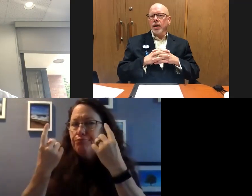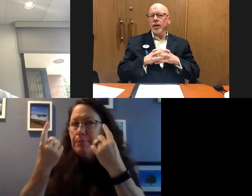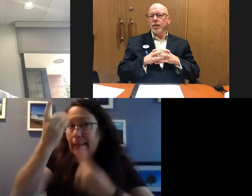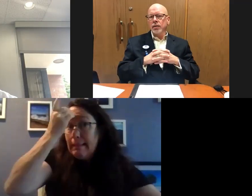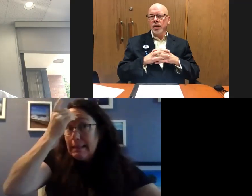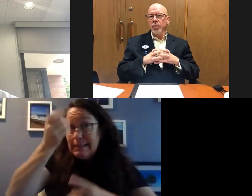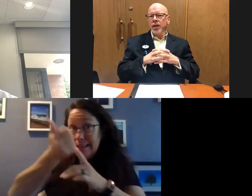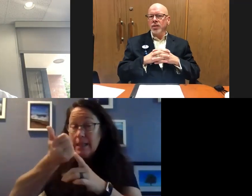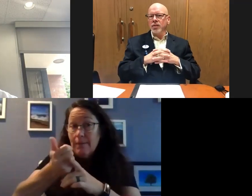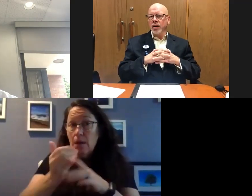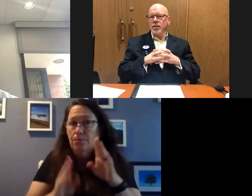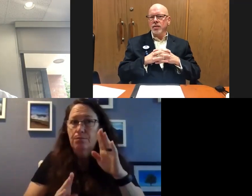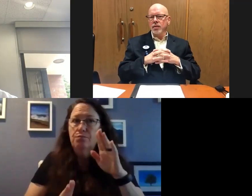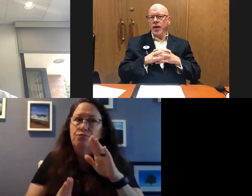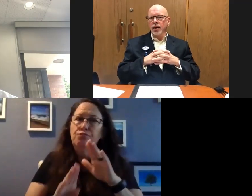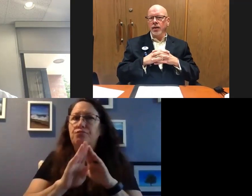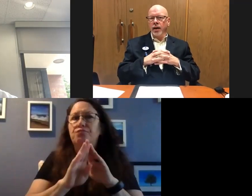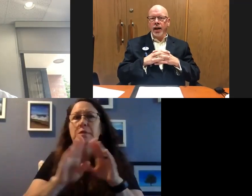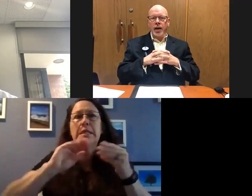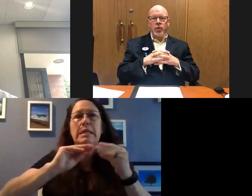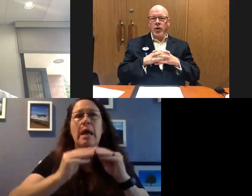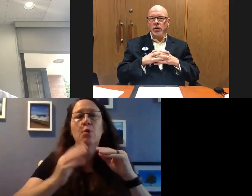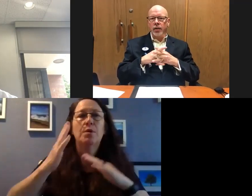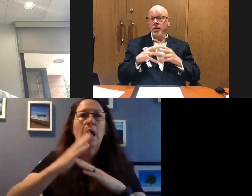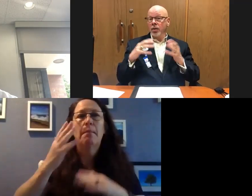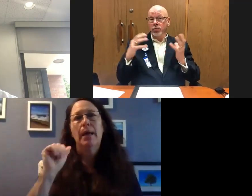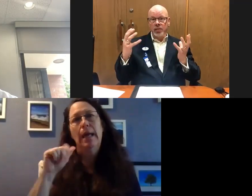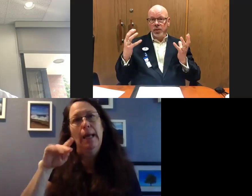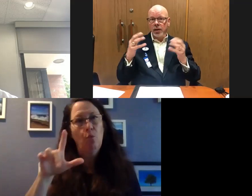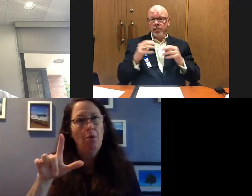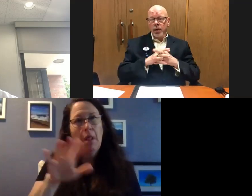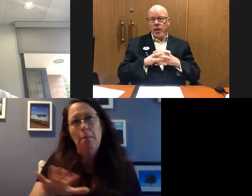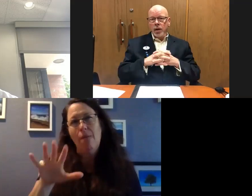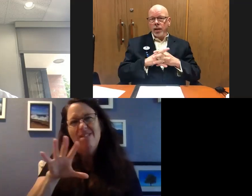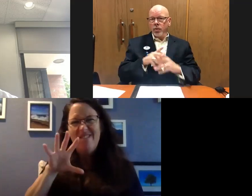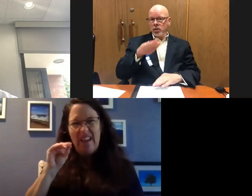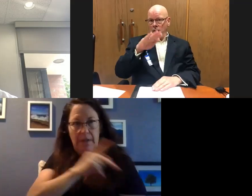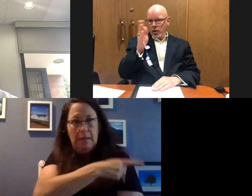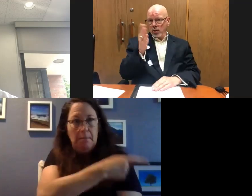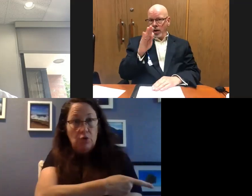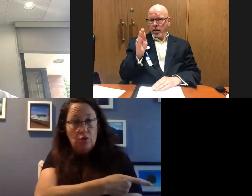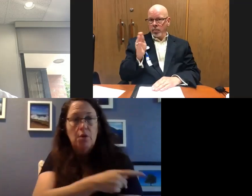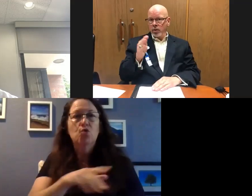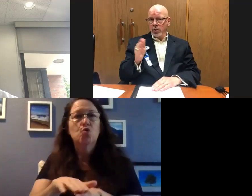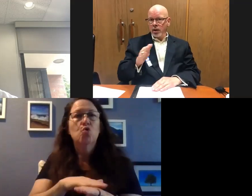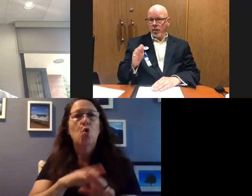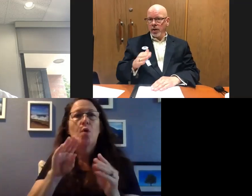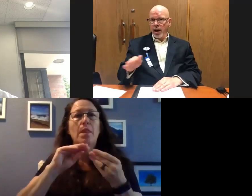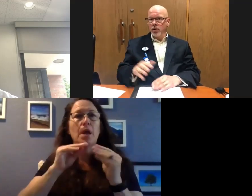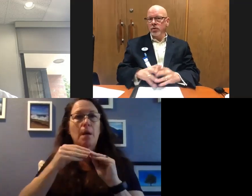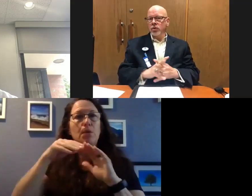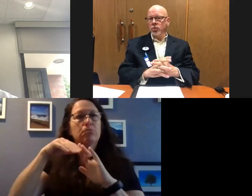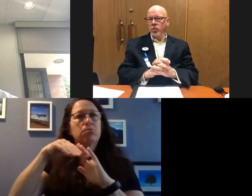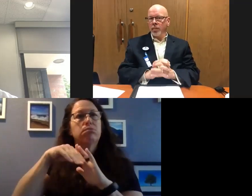peak inpatient census in late April, it was about 50. And then we slowly saw the numbers come